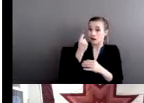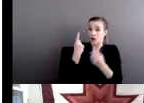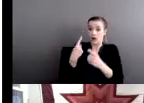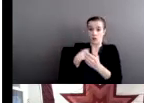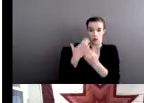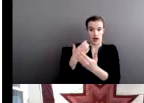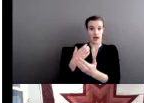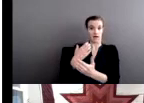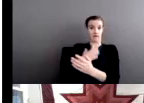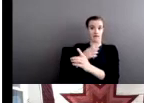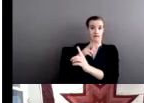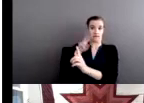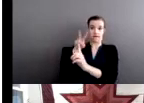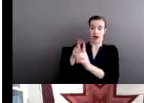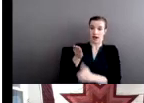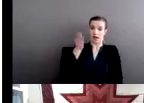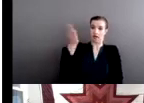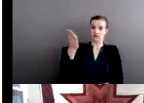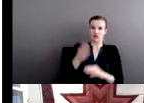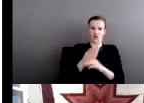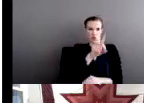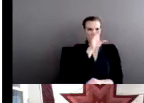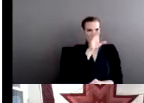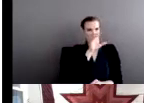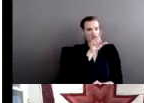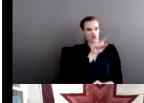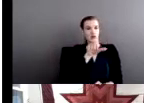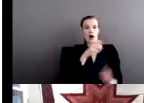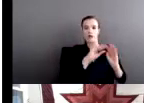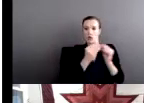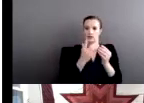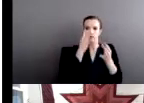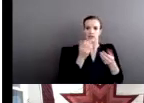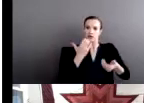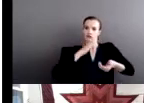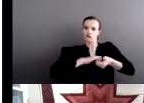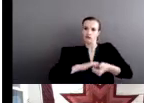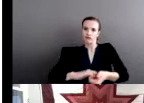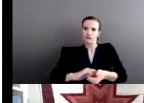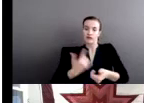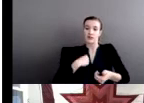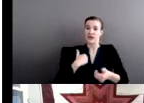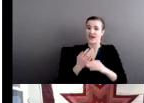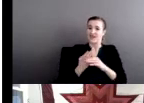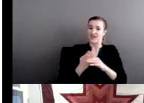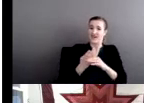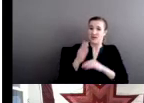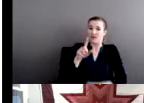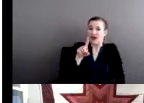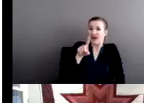work on behalf of victims. So we had 107, 108 clients in this case.